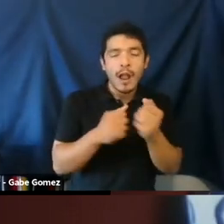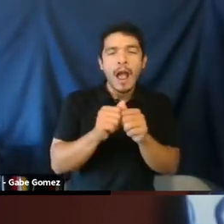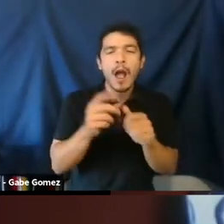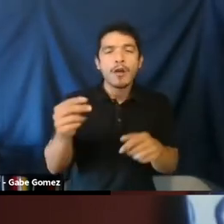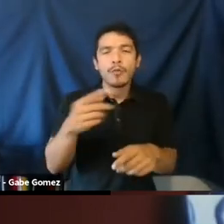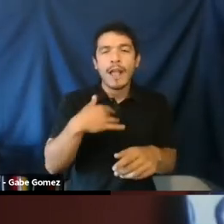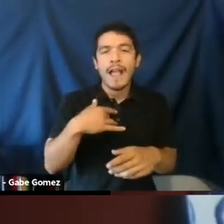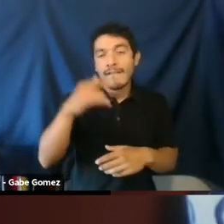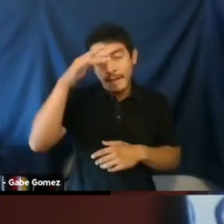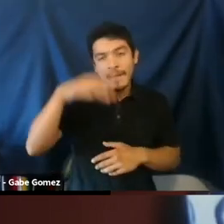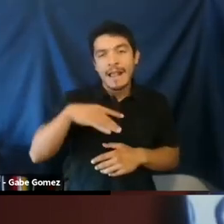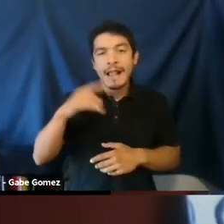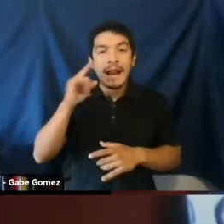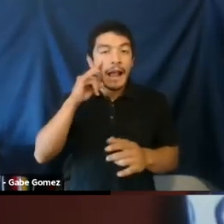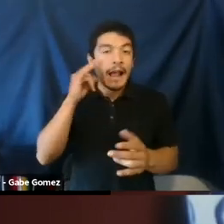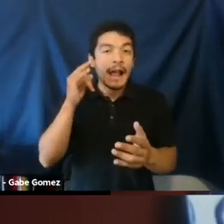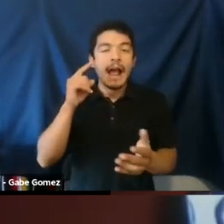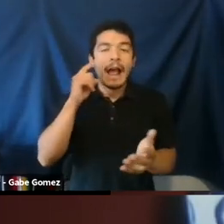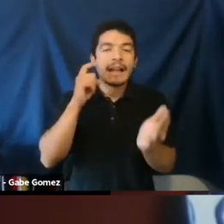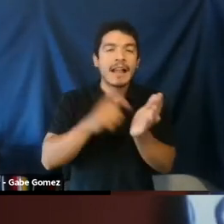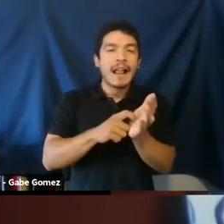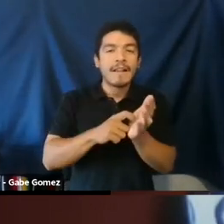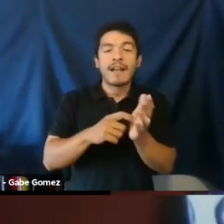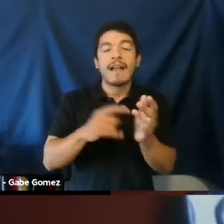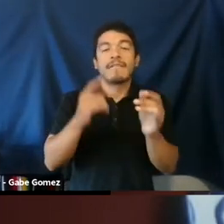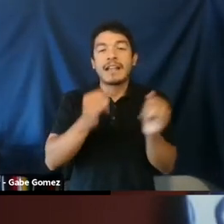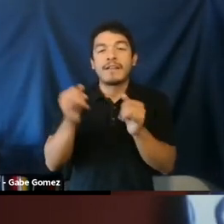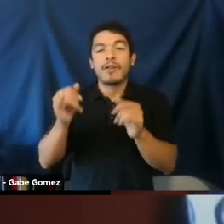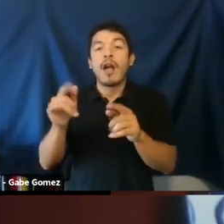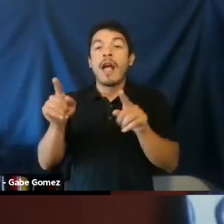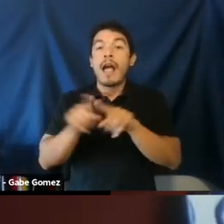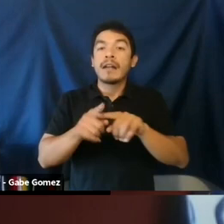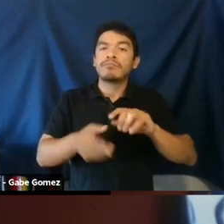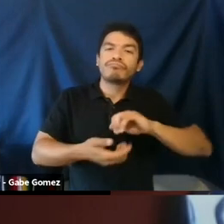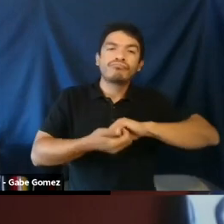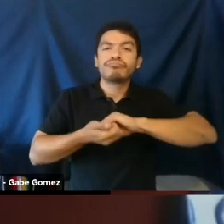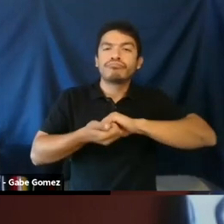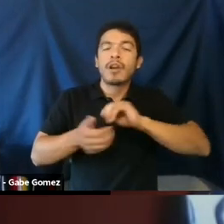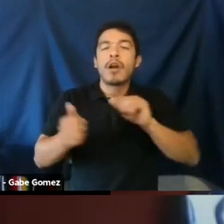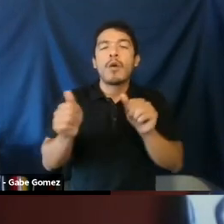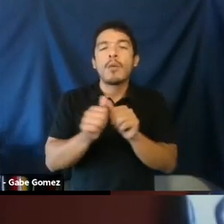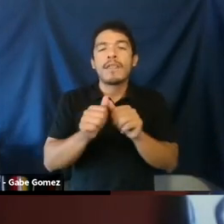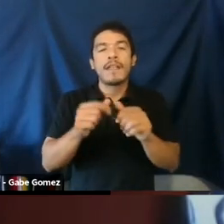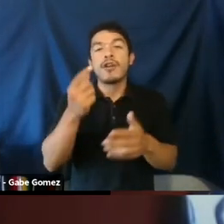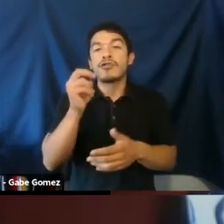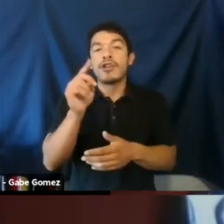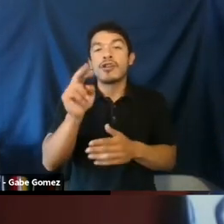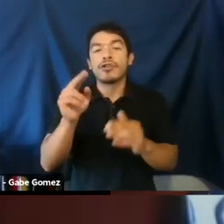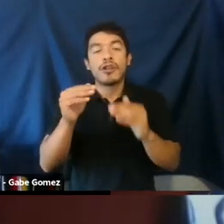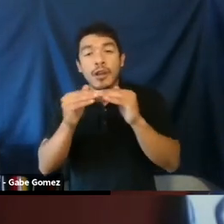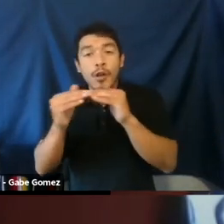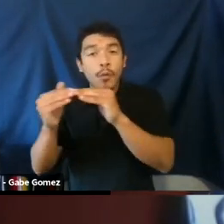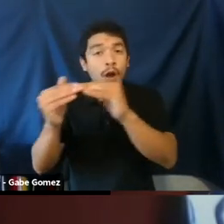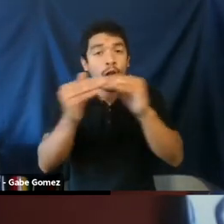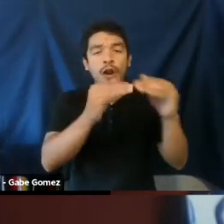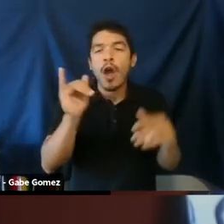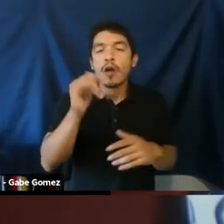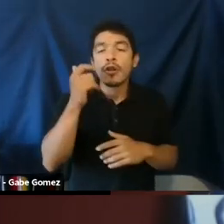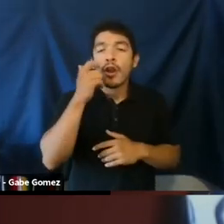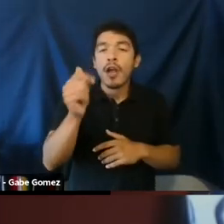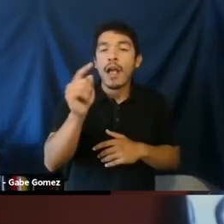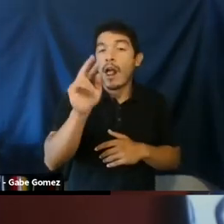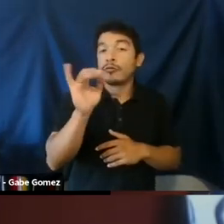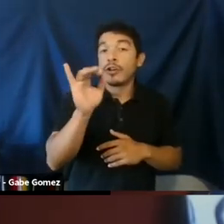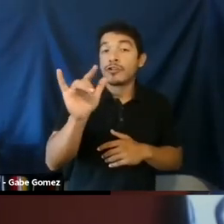focuses on male allyship. How do we engage male identified individuals as allies in the quest for gender equality and to do that